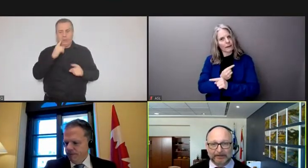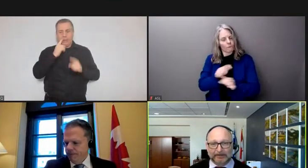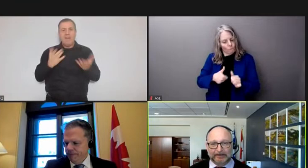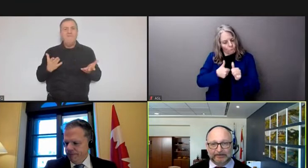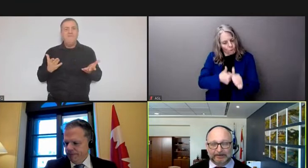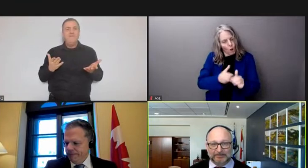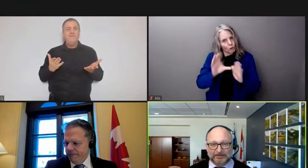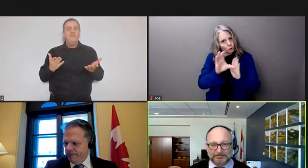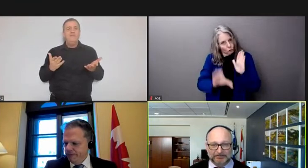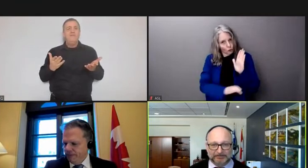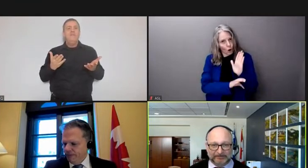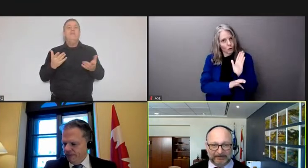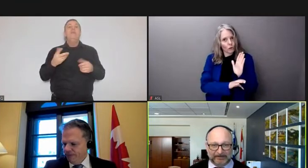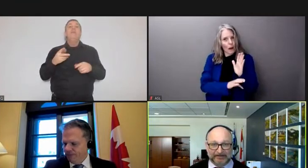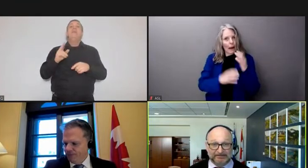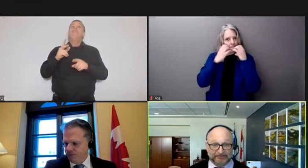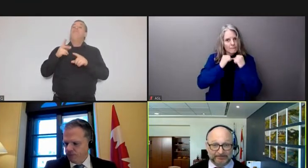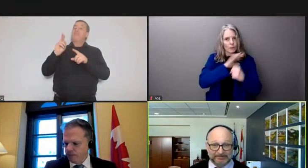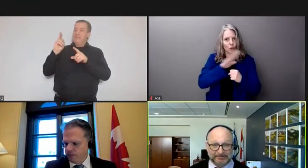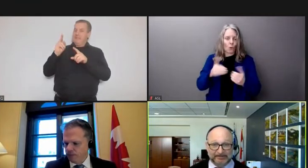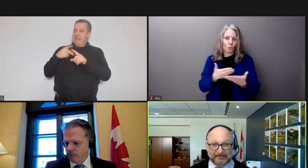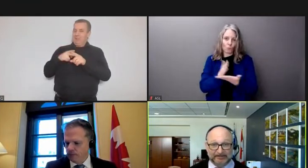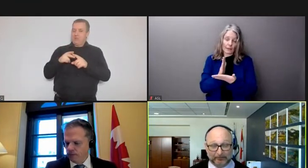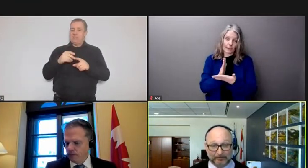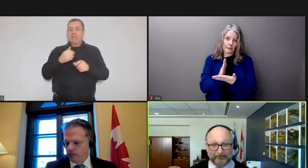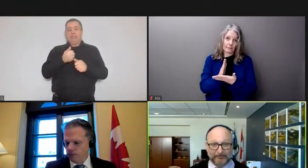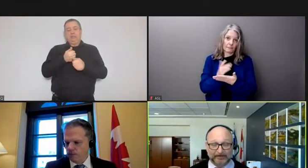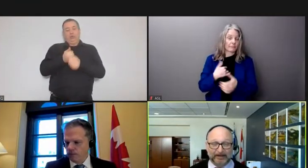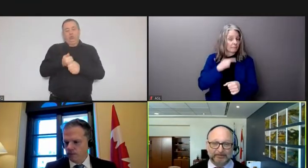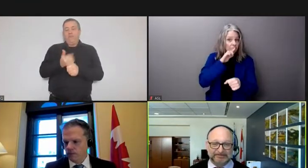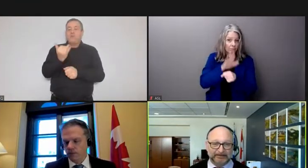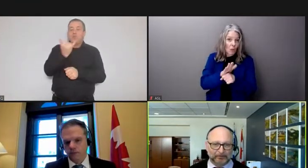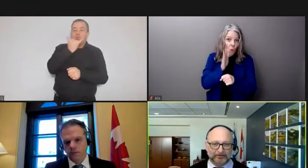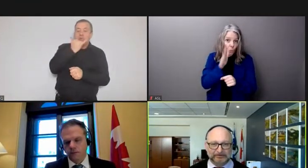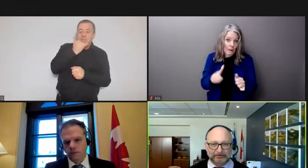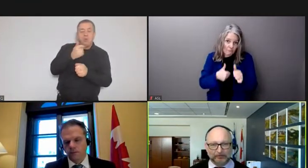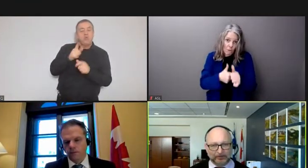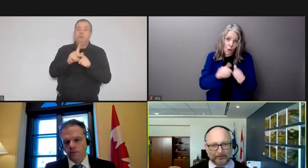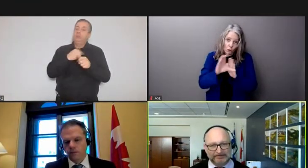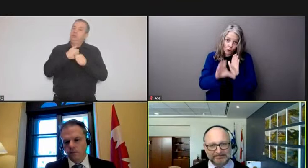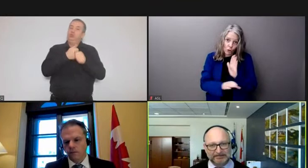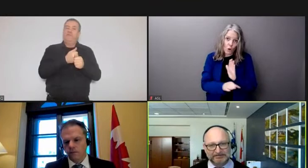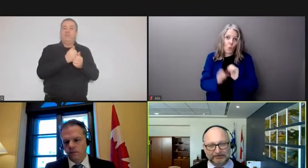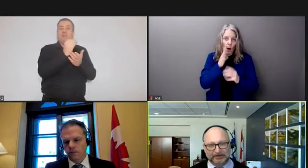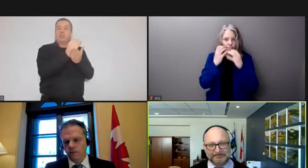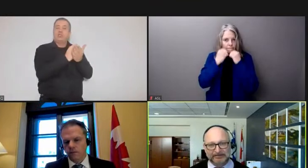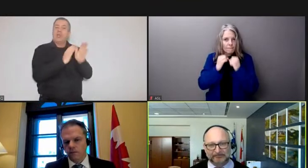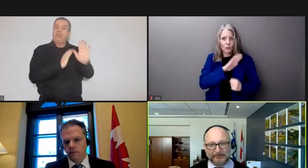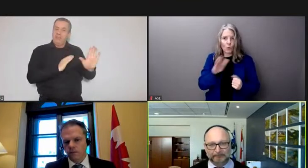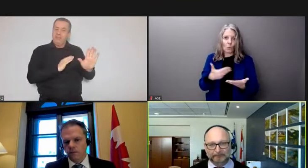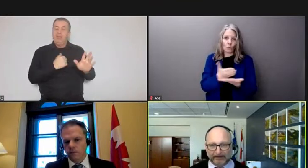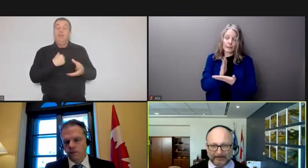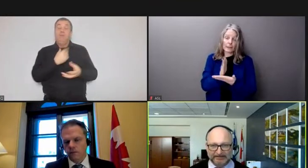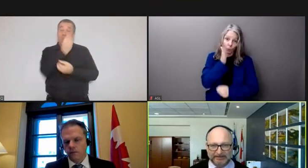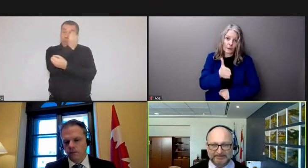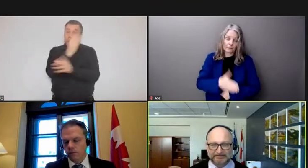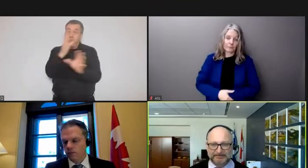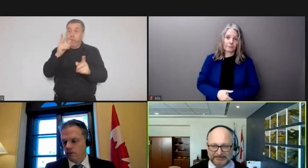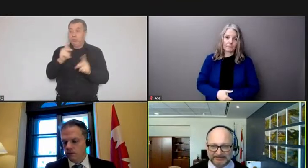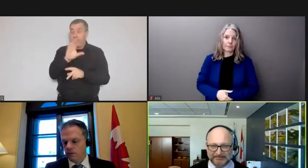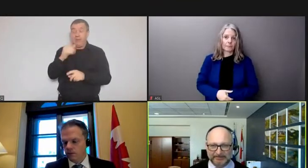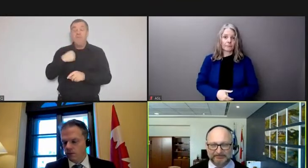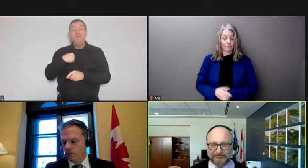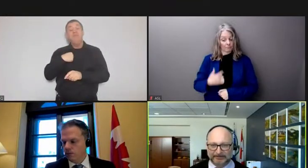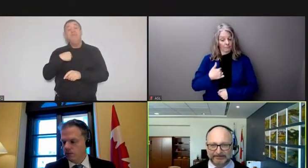let me assure Canadians first that we will do that but secondly we'll also look we'll always continue to look as a government I as Minister